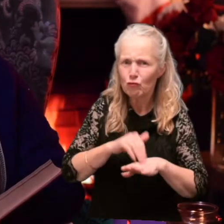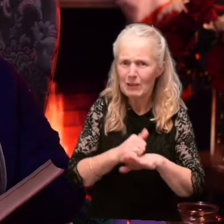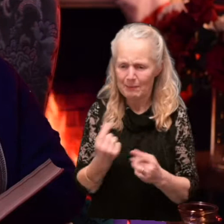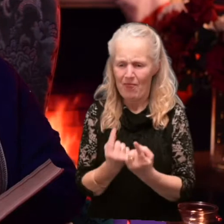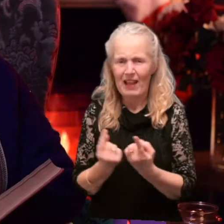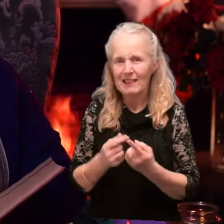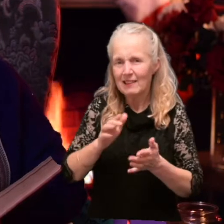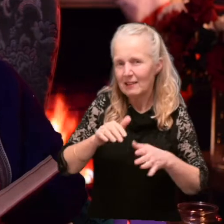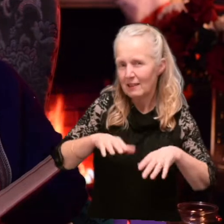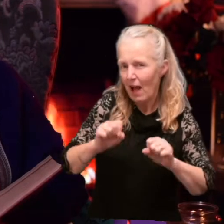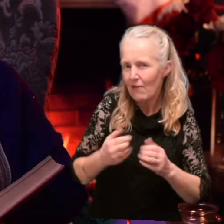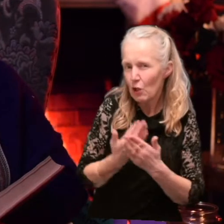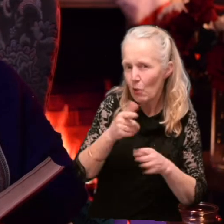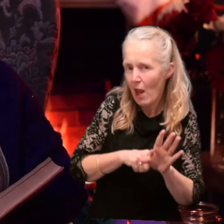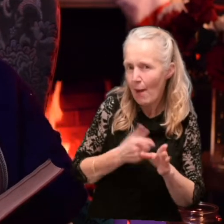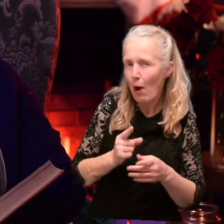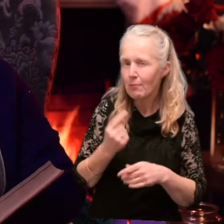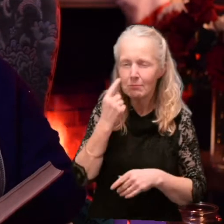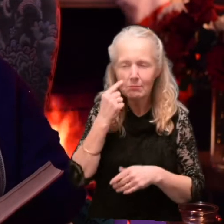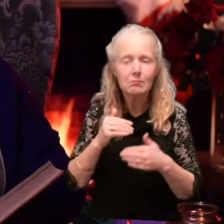Year. But she'd looked ahead.